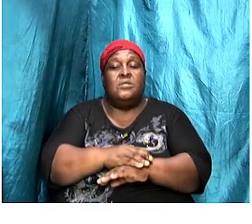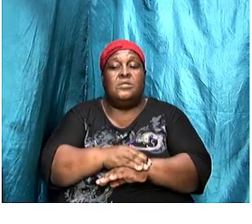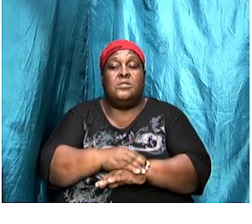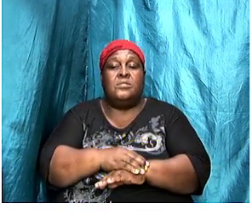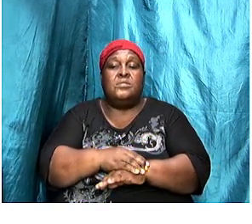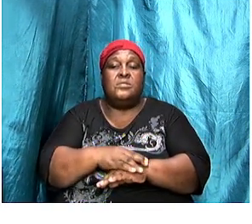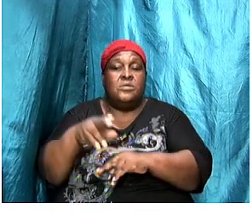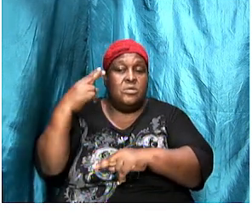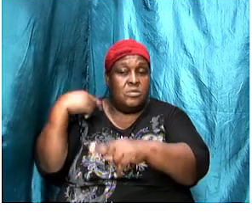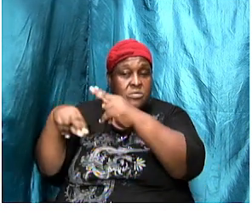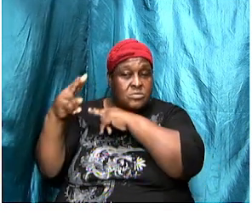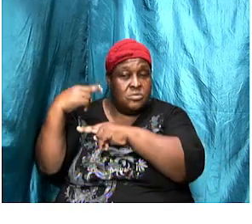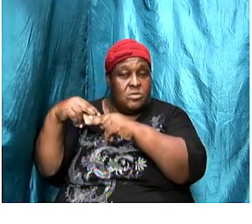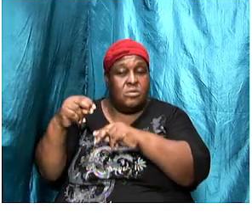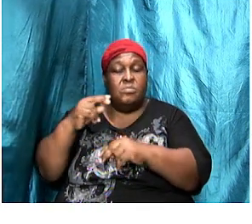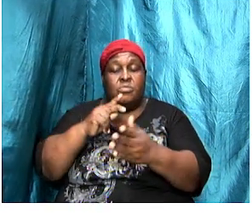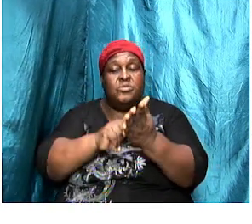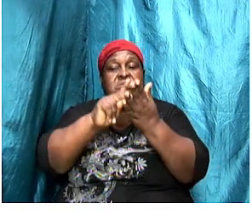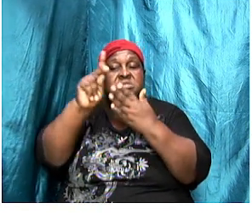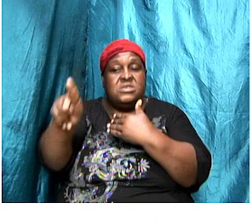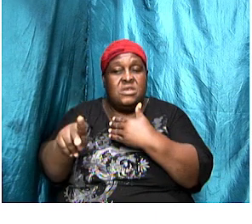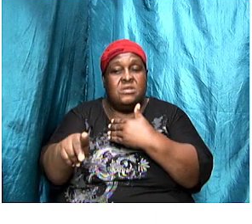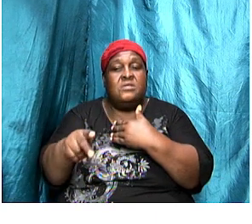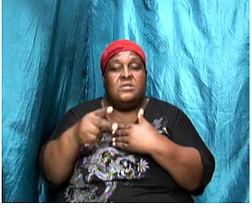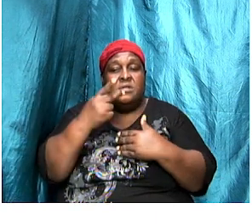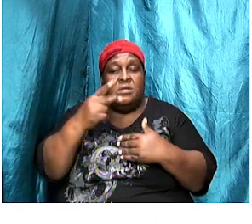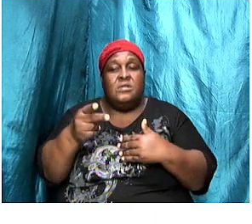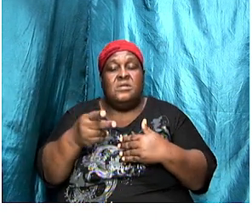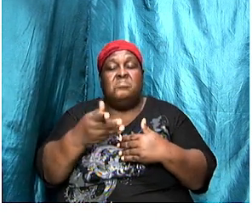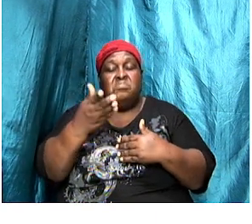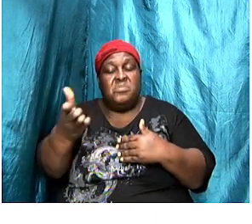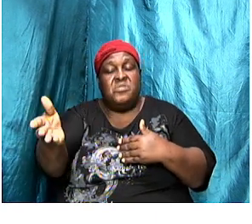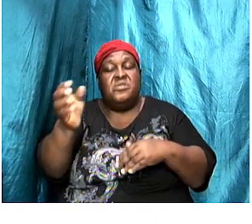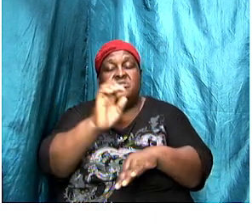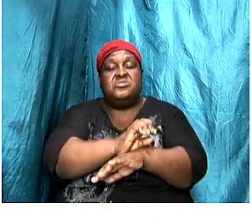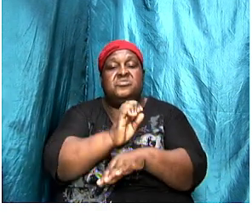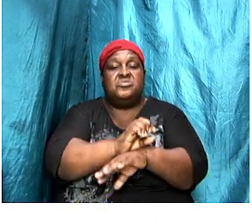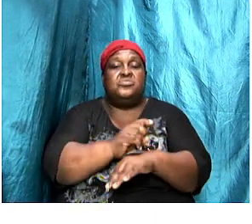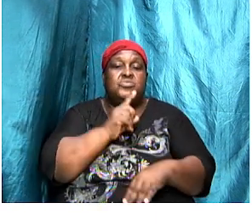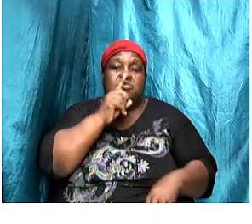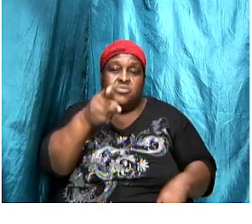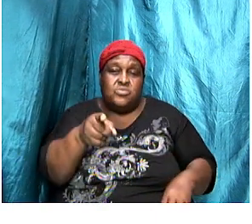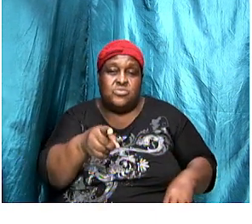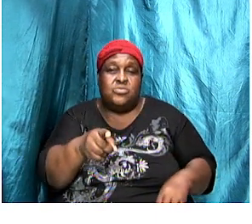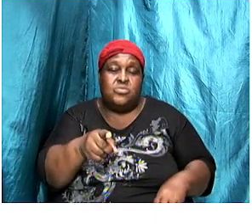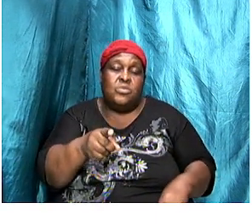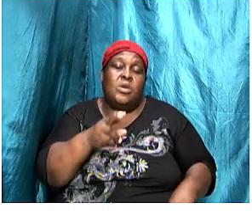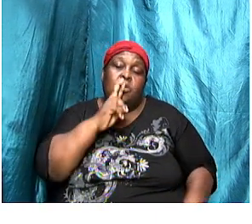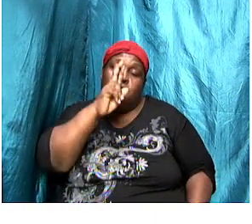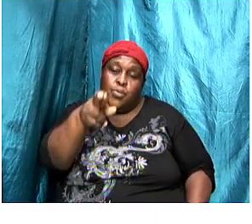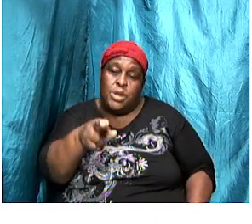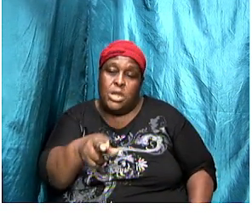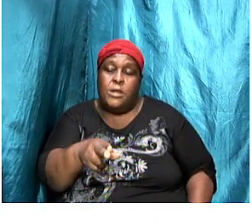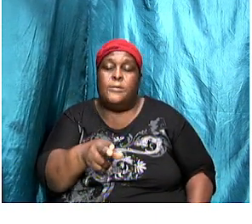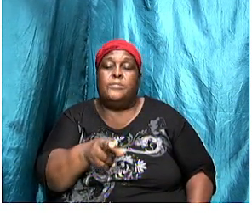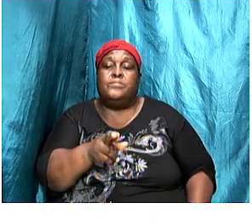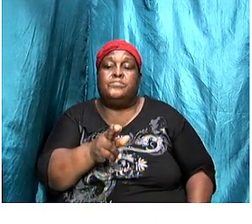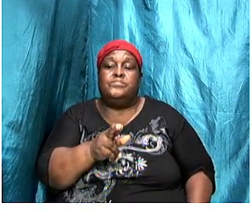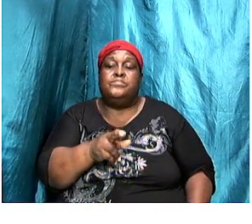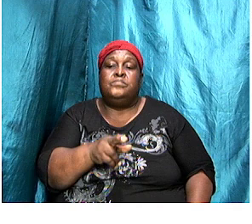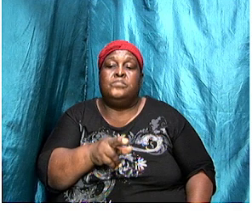presents that these churches were literal, they were real, and